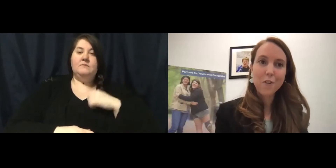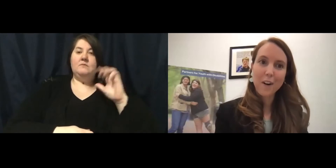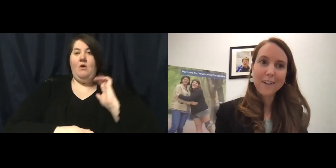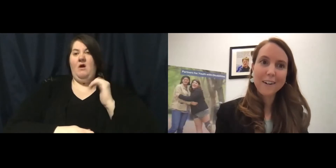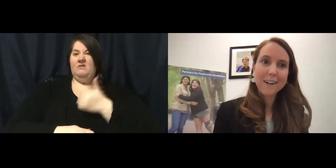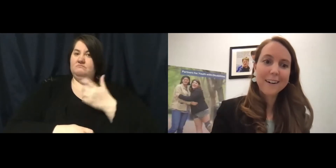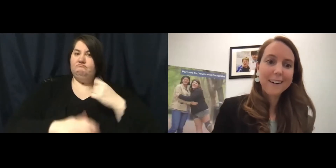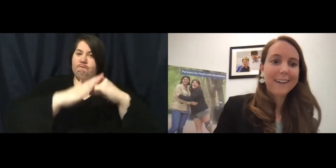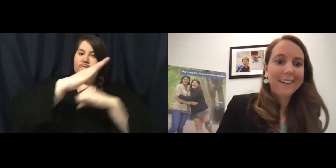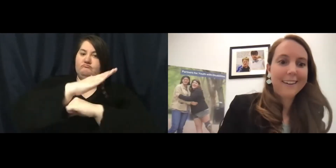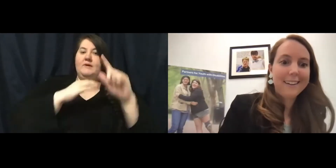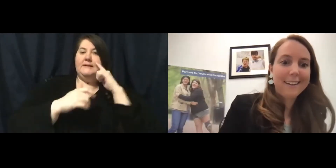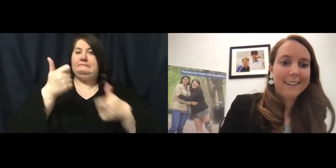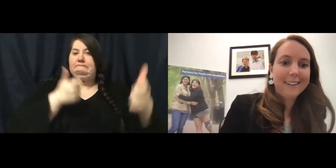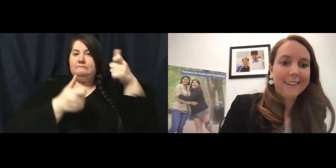director.